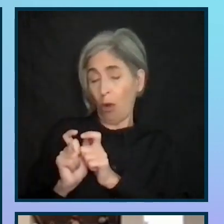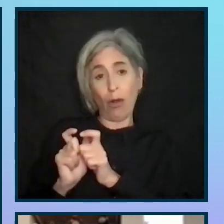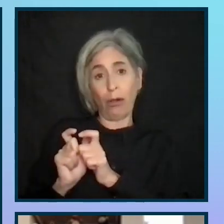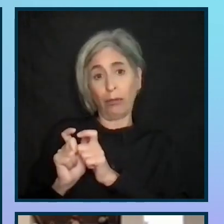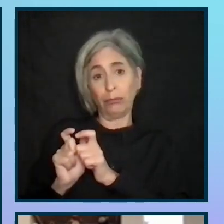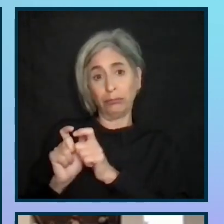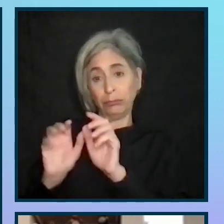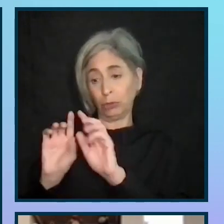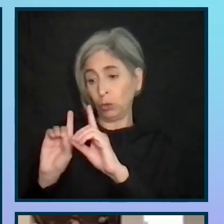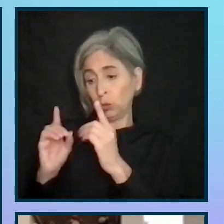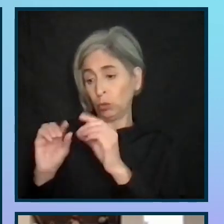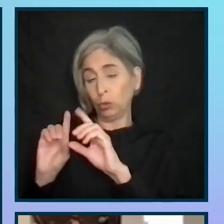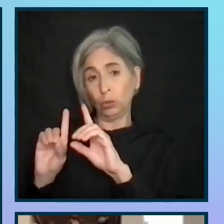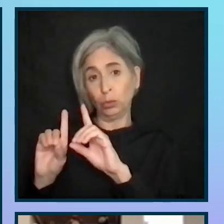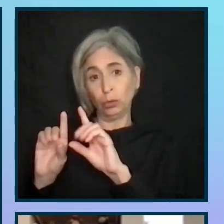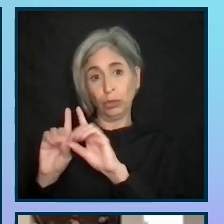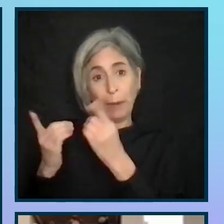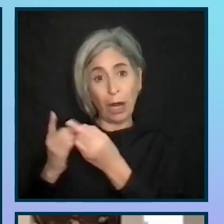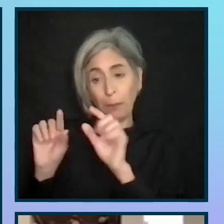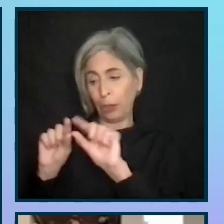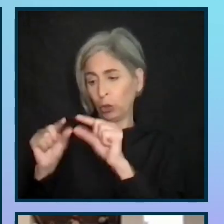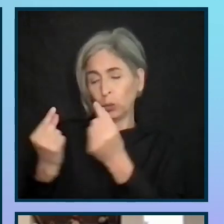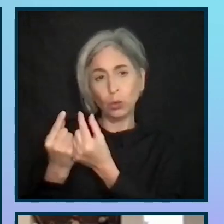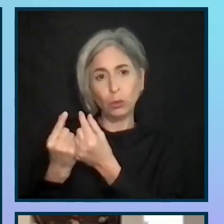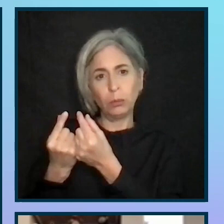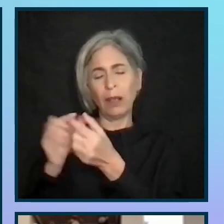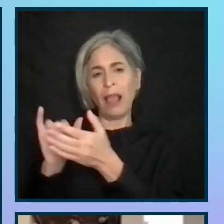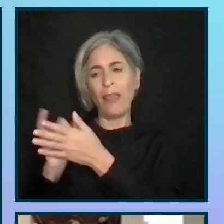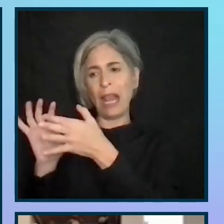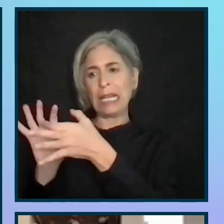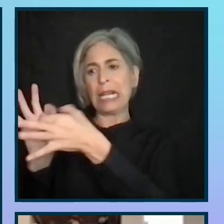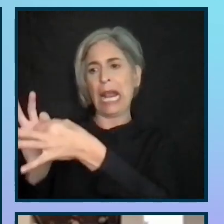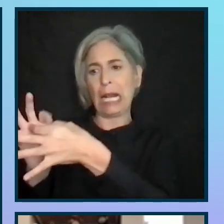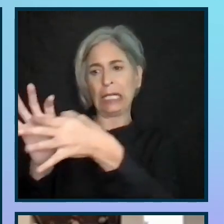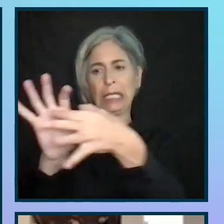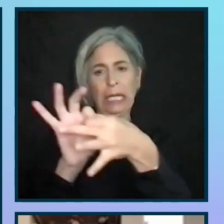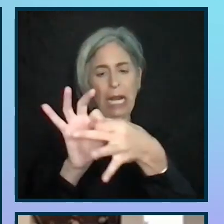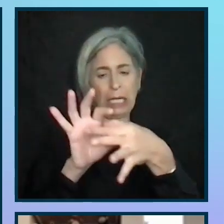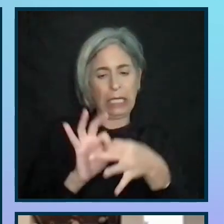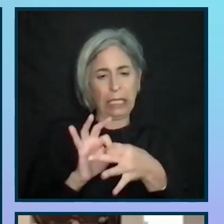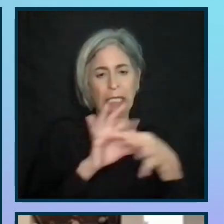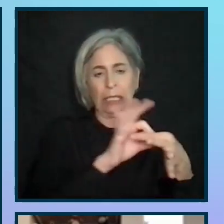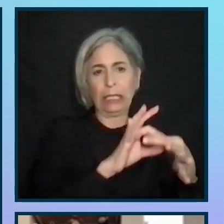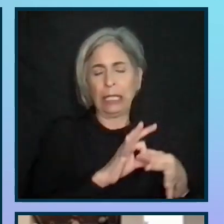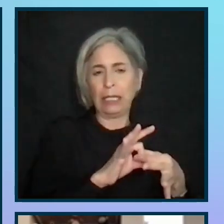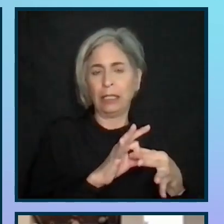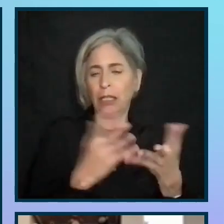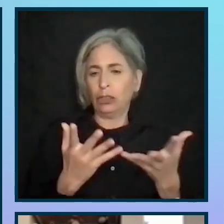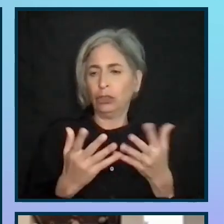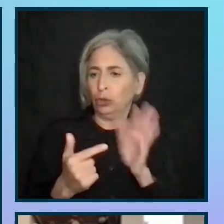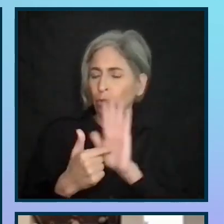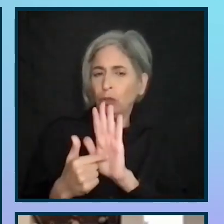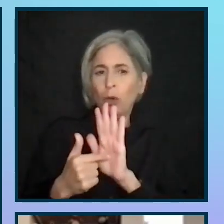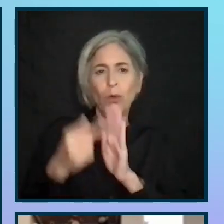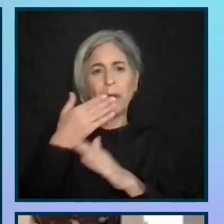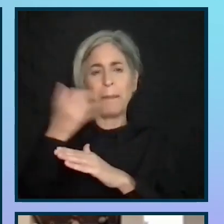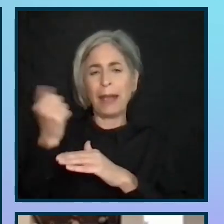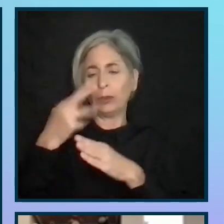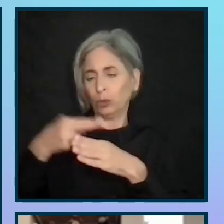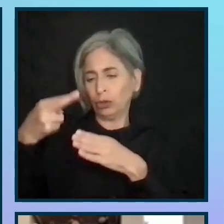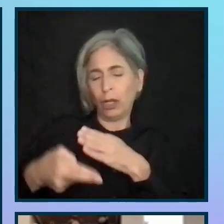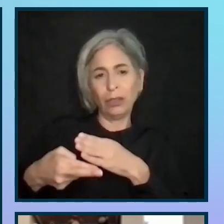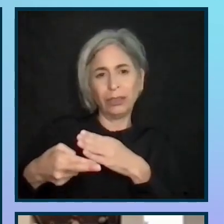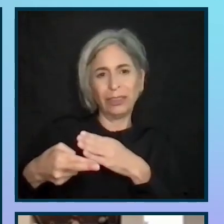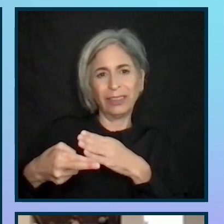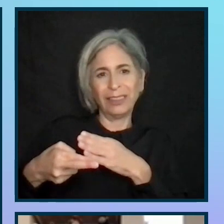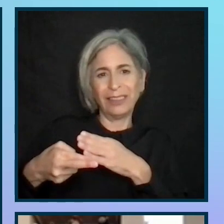You can show that the teams that are being connected to this network are being more efficient and better output than the teams that